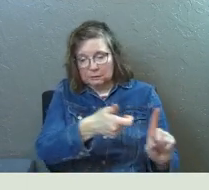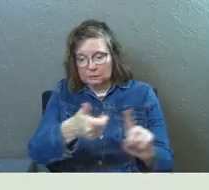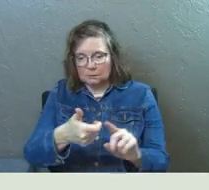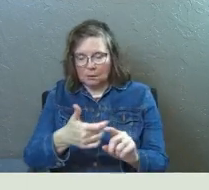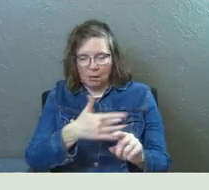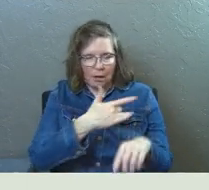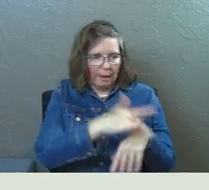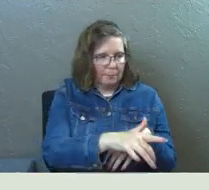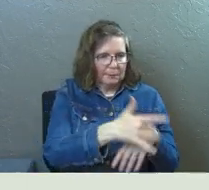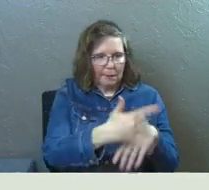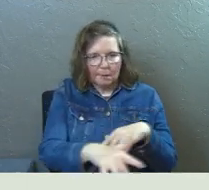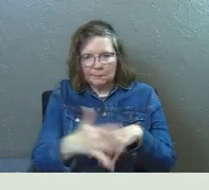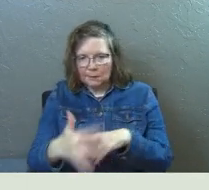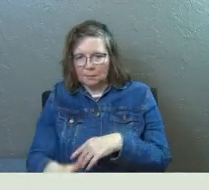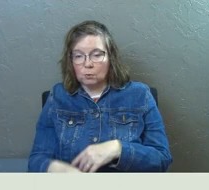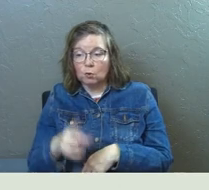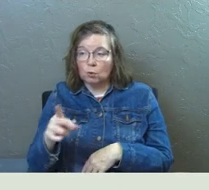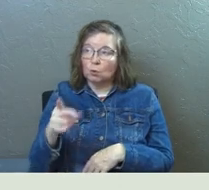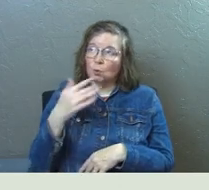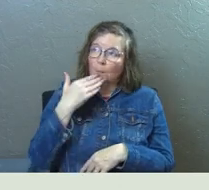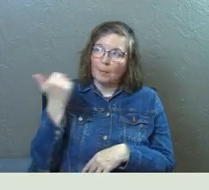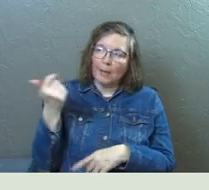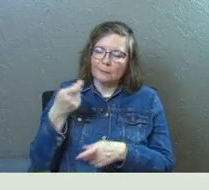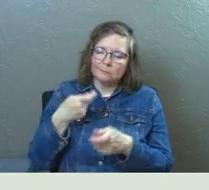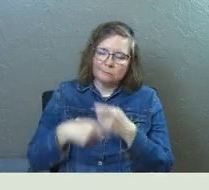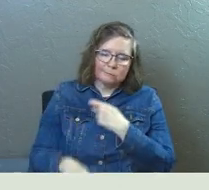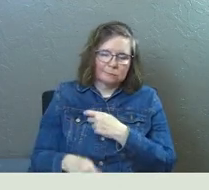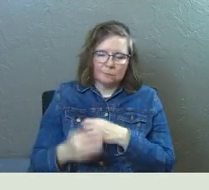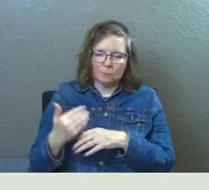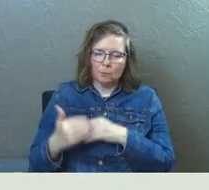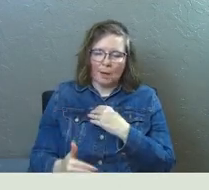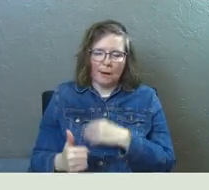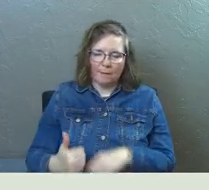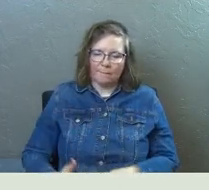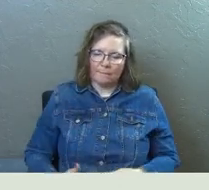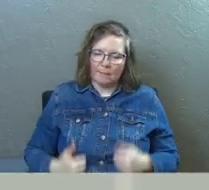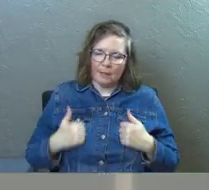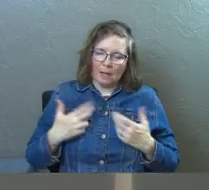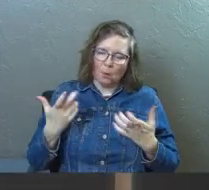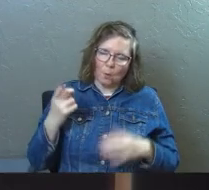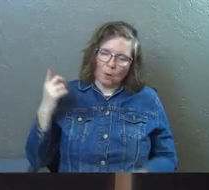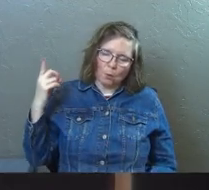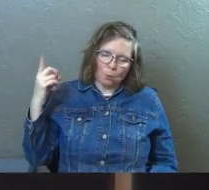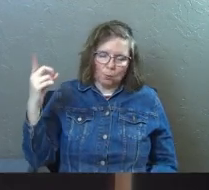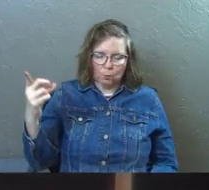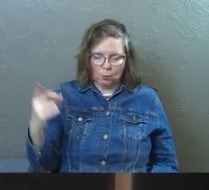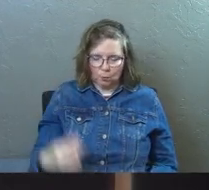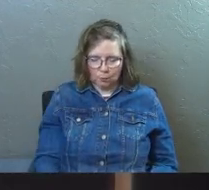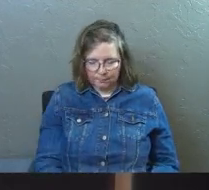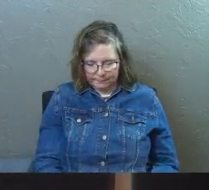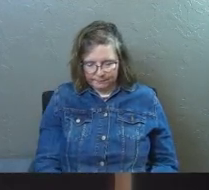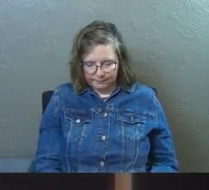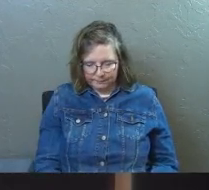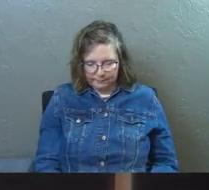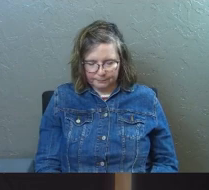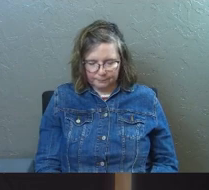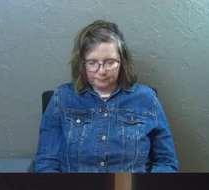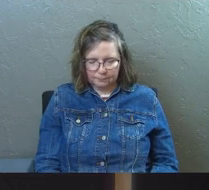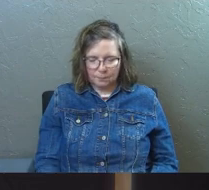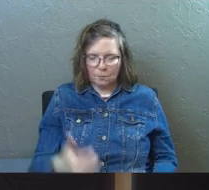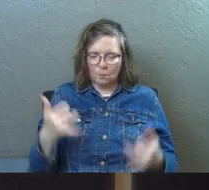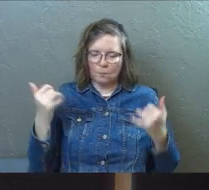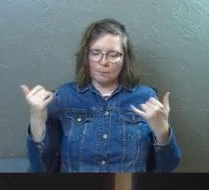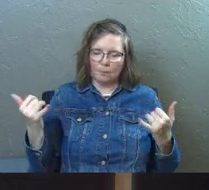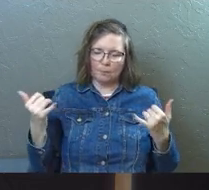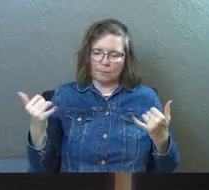us empty. You are the better bread. You are the bread of life, and we want you. And so